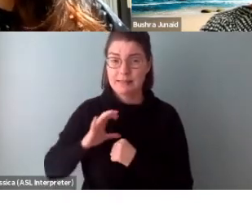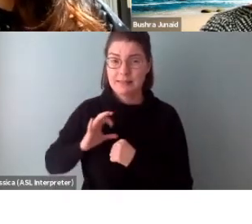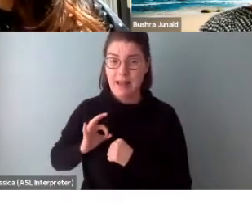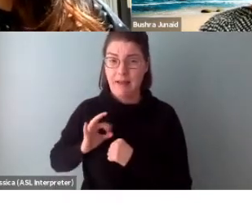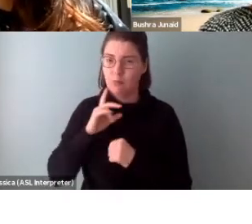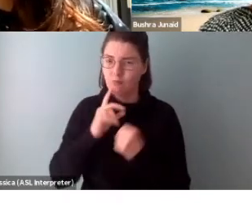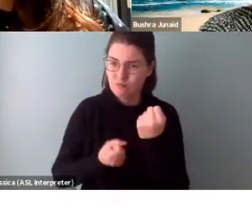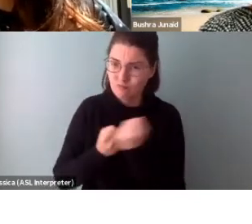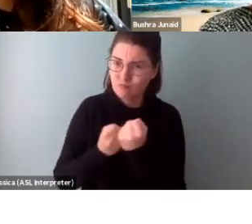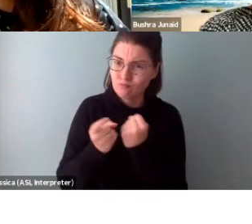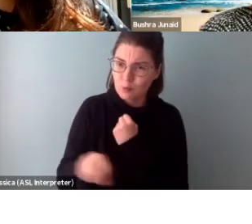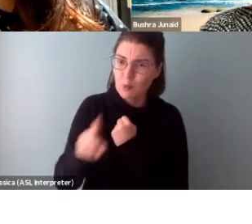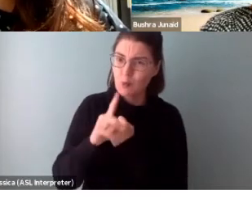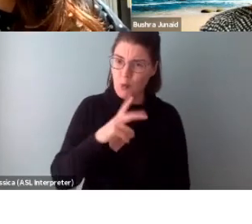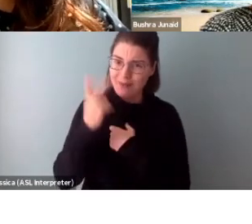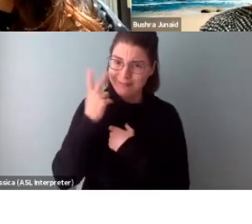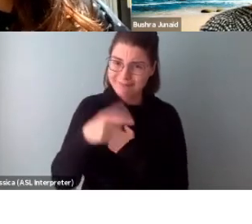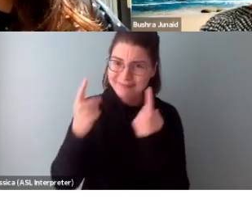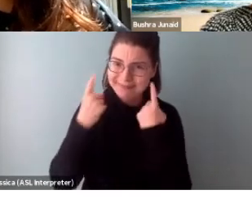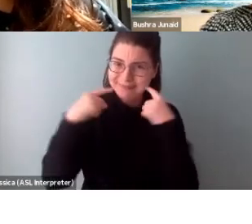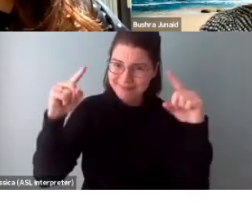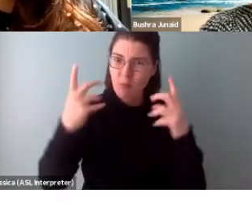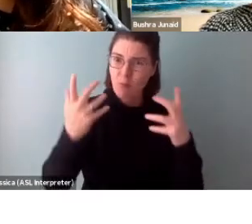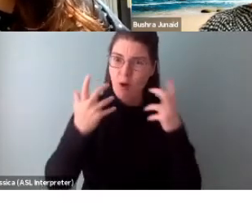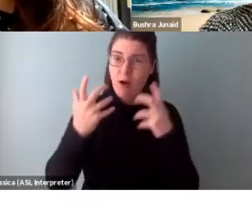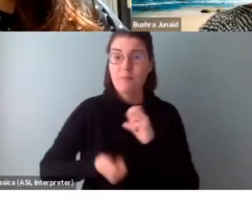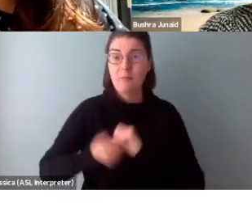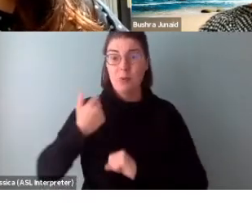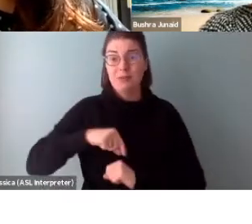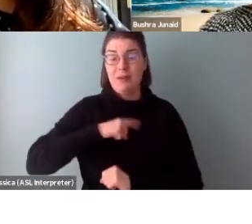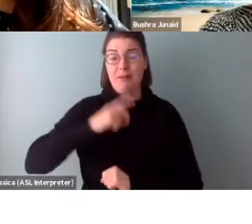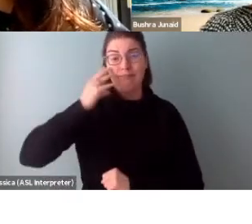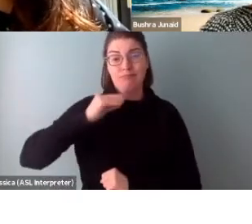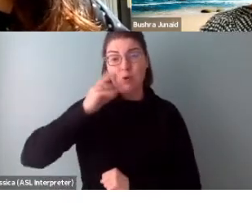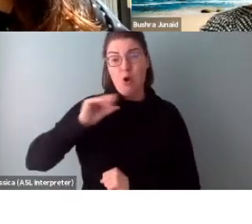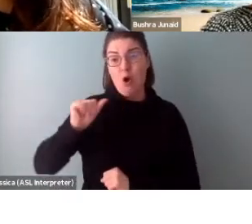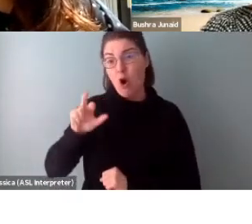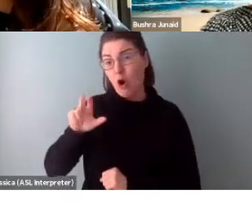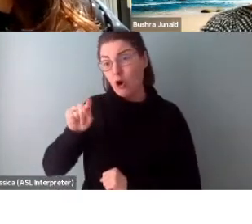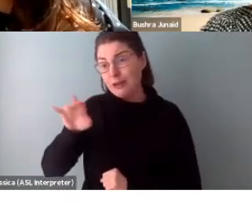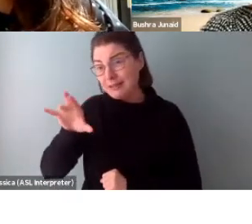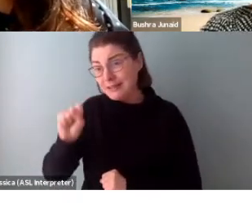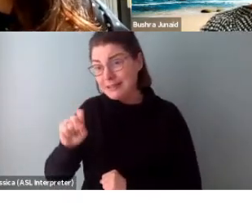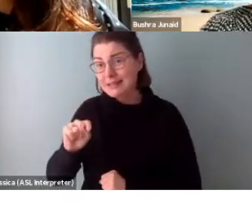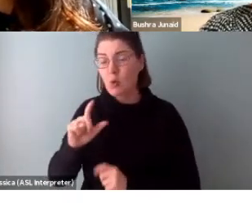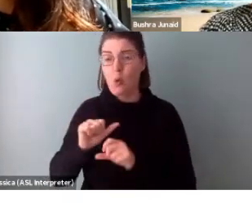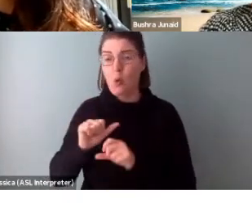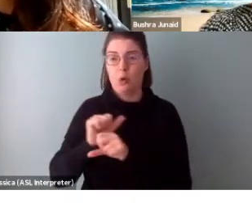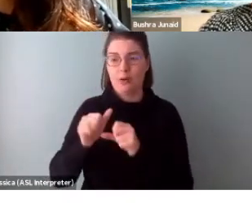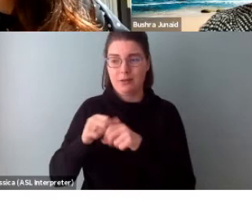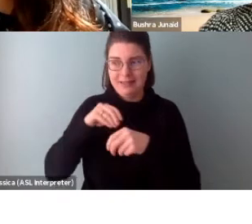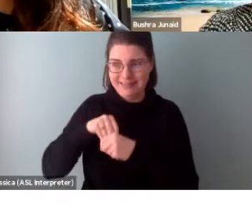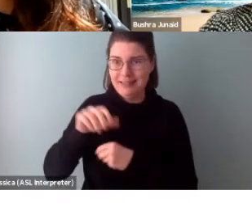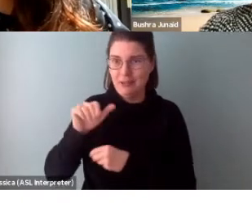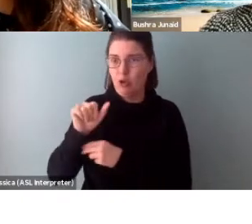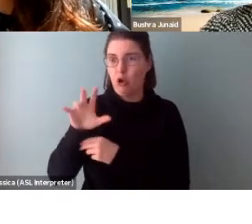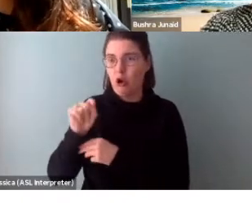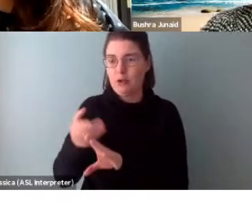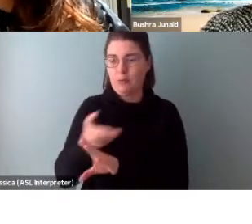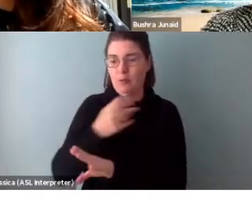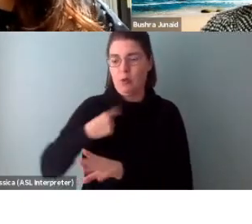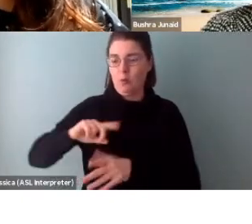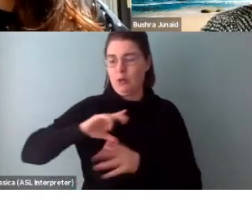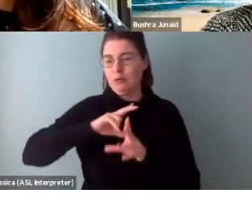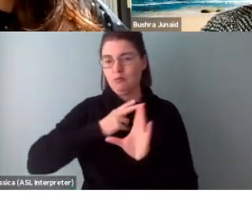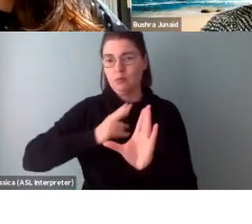We want you to succeed. Most of us have been artists or have worked in the arts prior to our time at the OAC